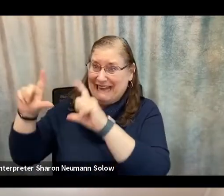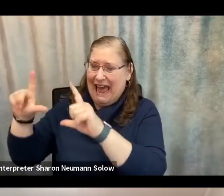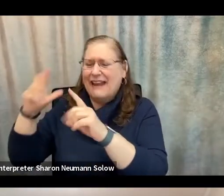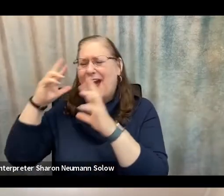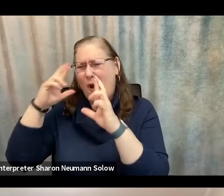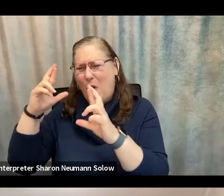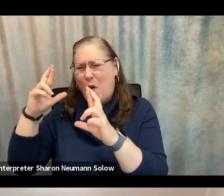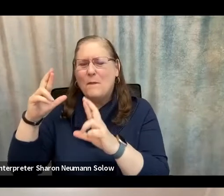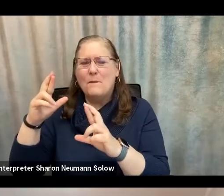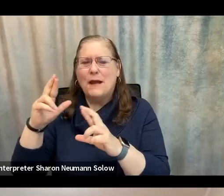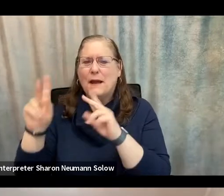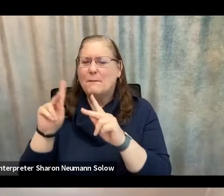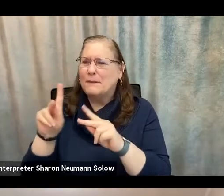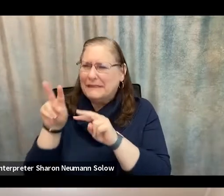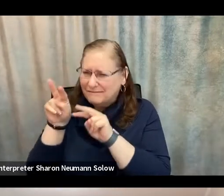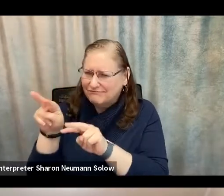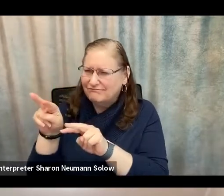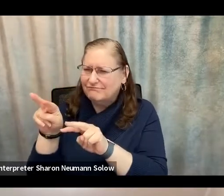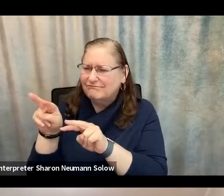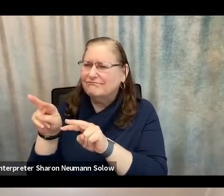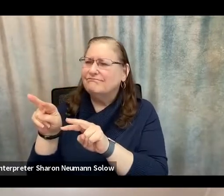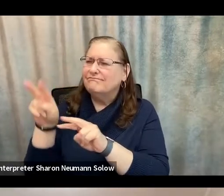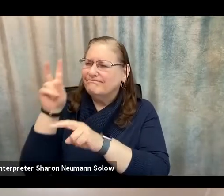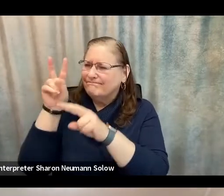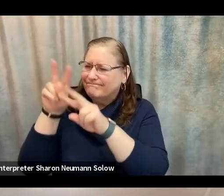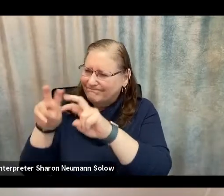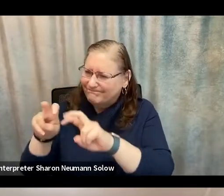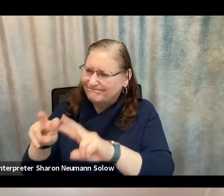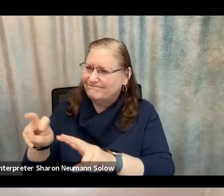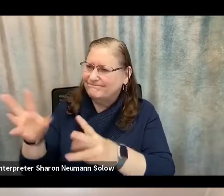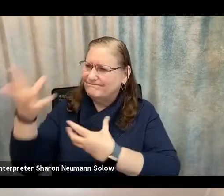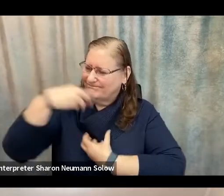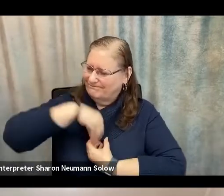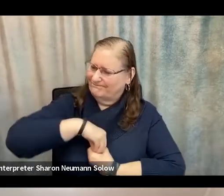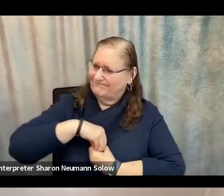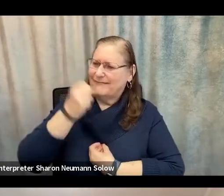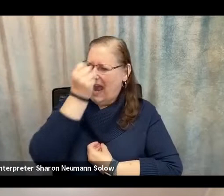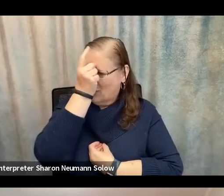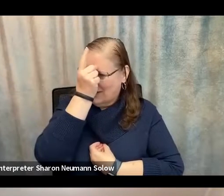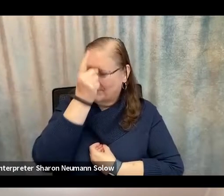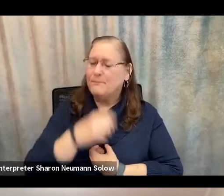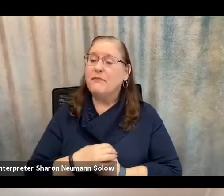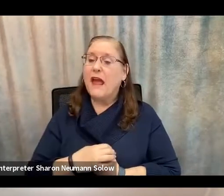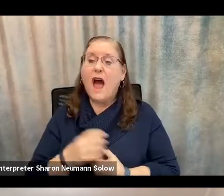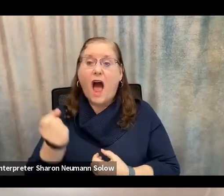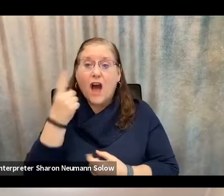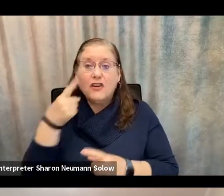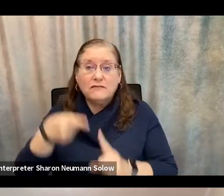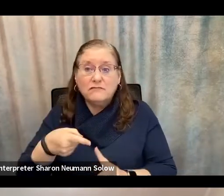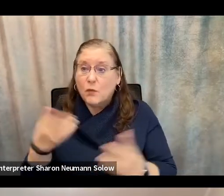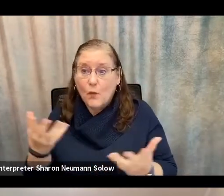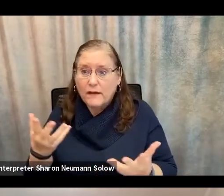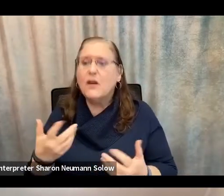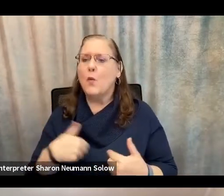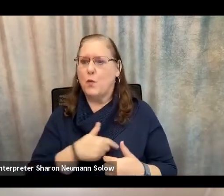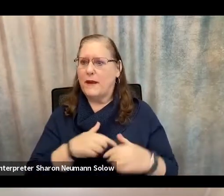hope people take a moment to really understand and understand what we do, who we are, who the